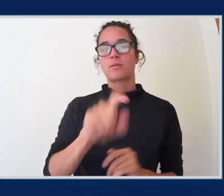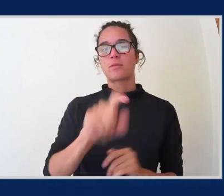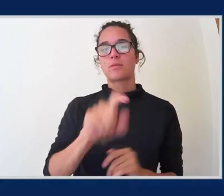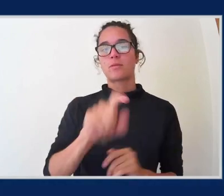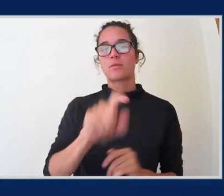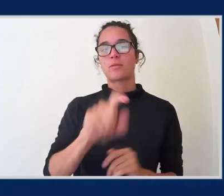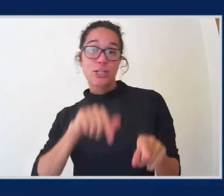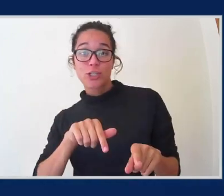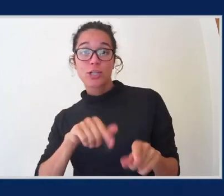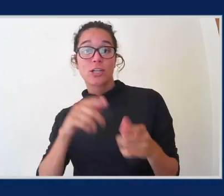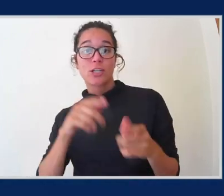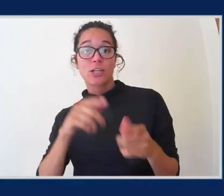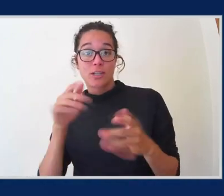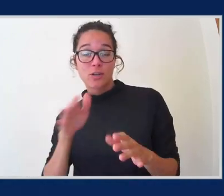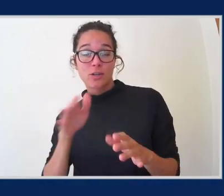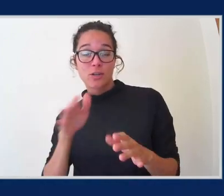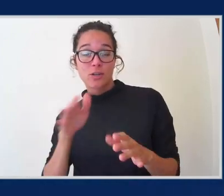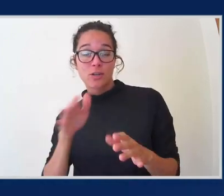What?